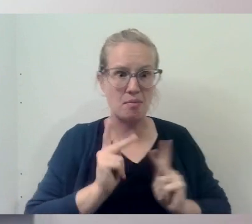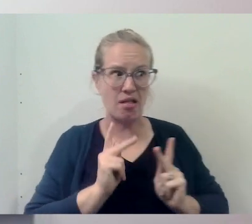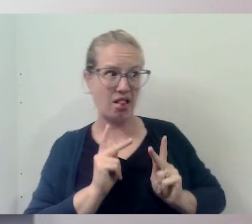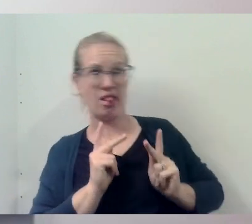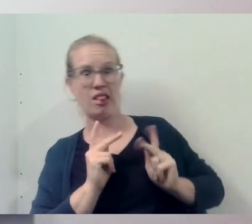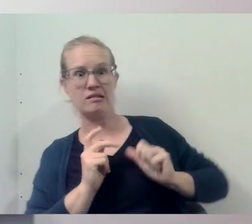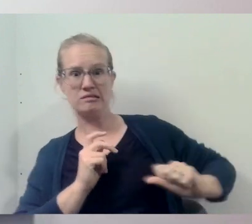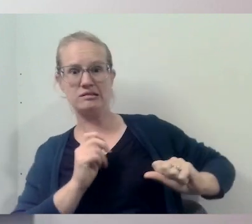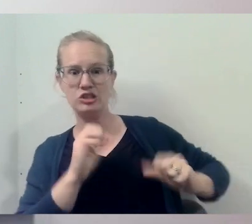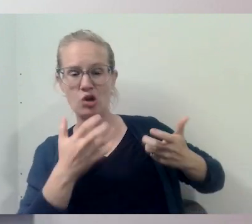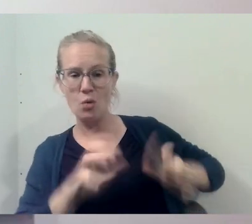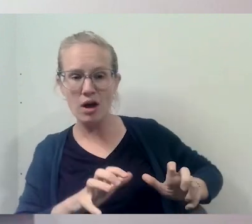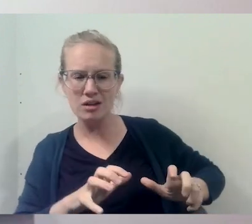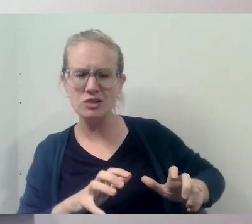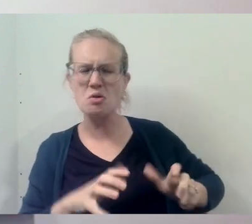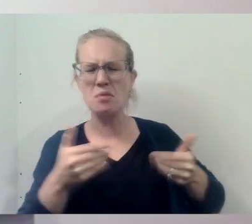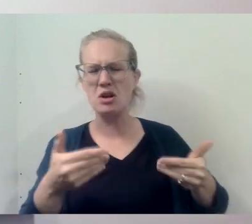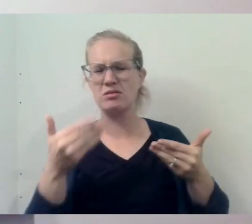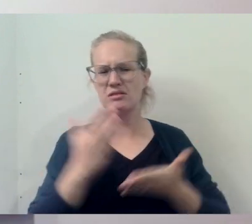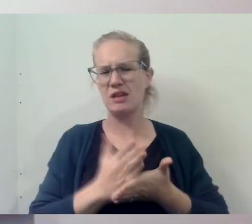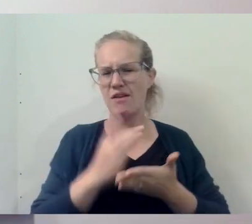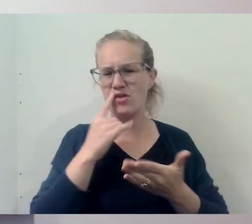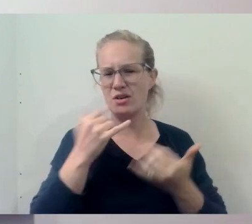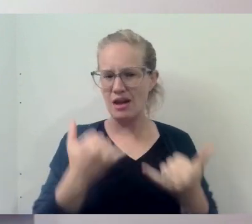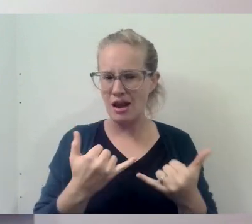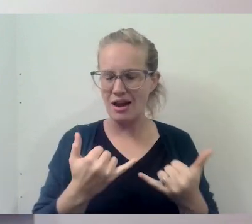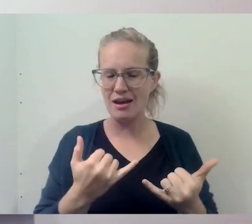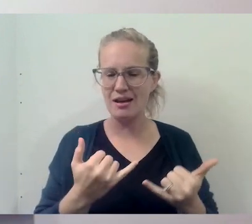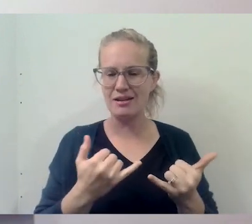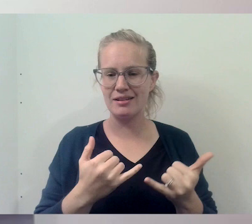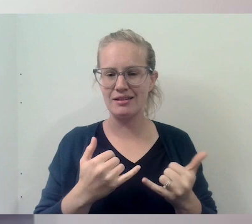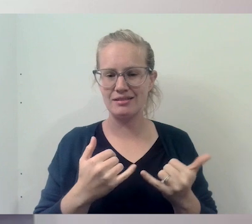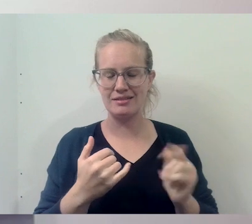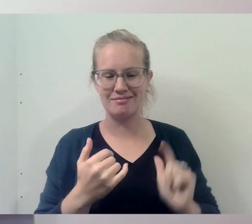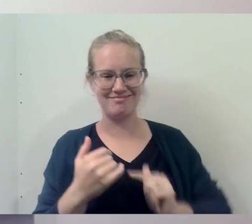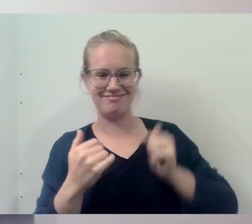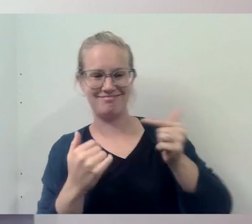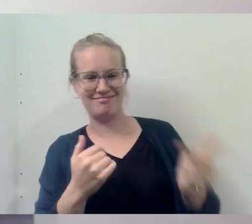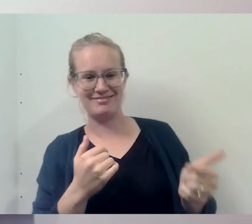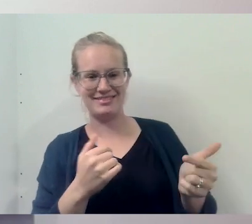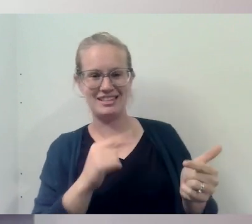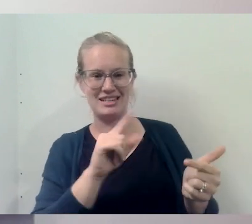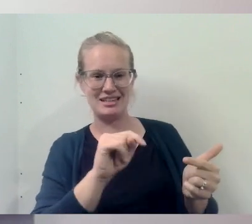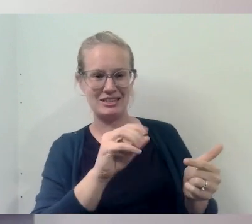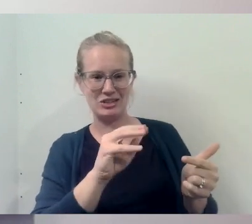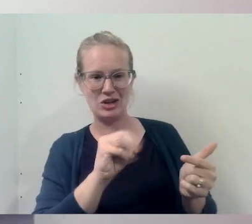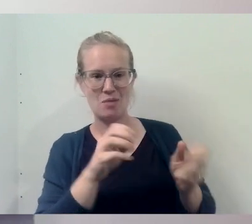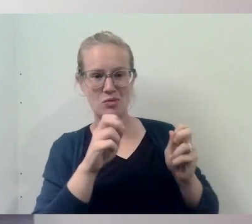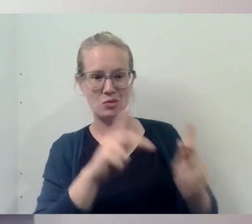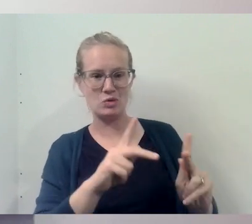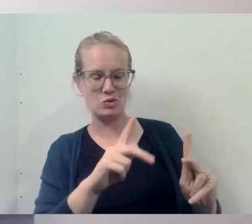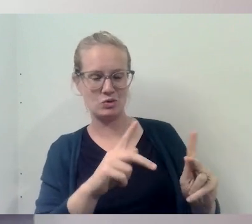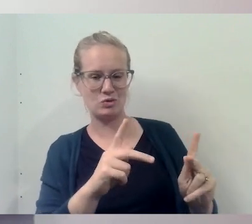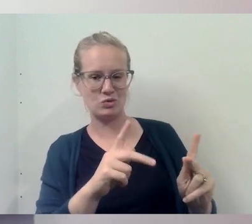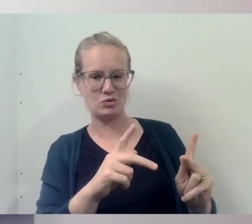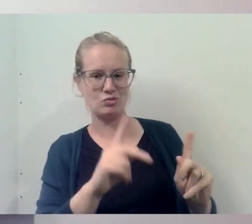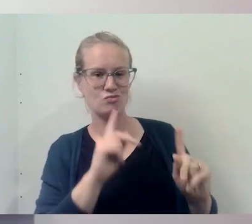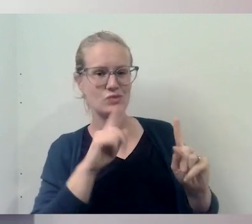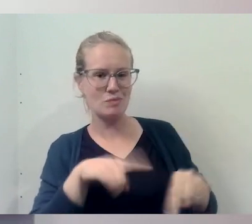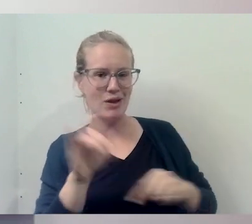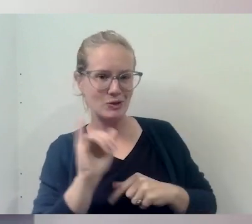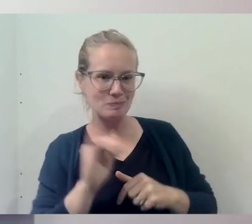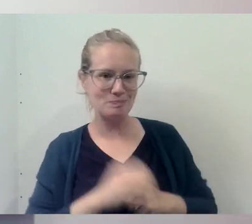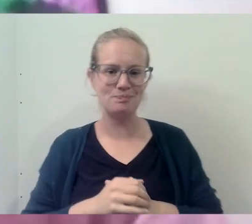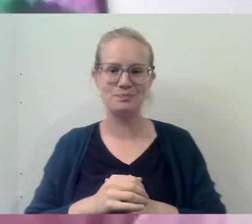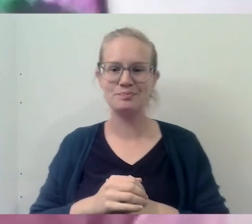I will probably stop there for now, and then I give Tom the opportunity to also respond.